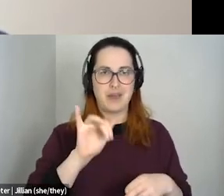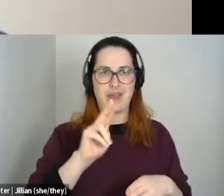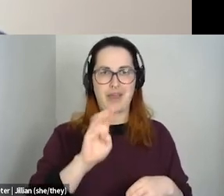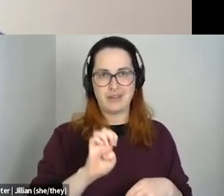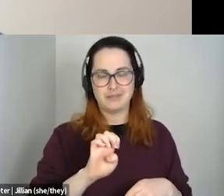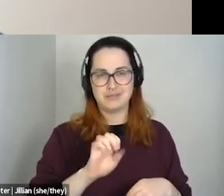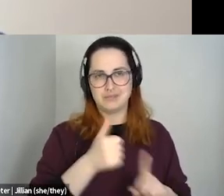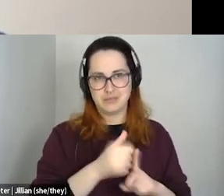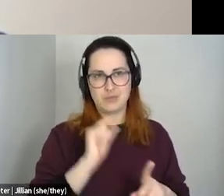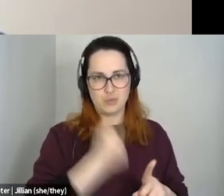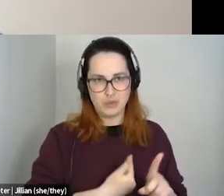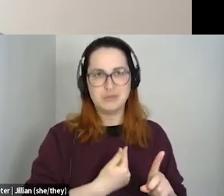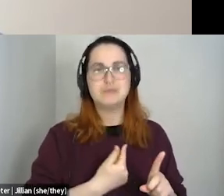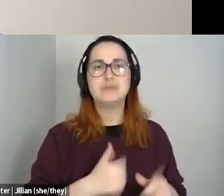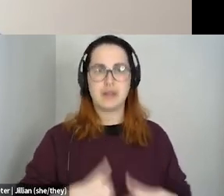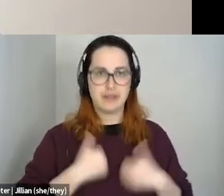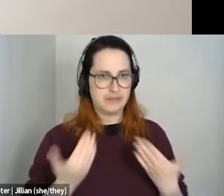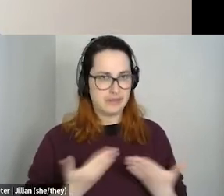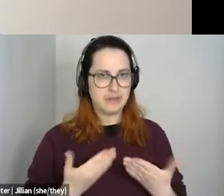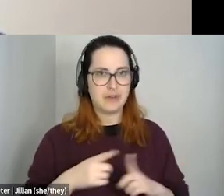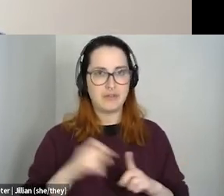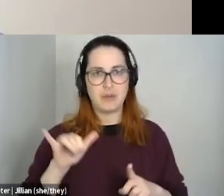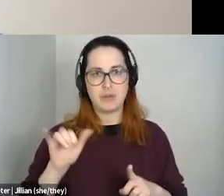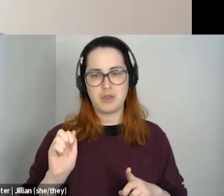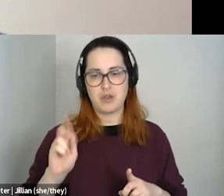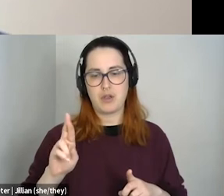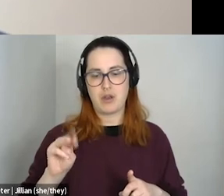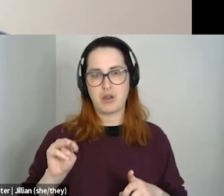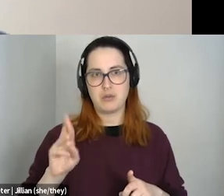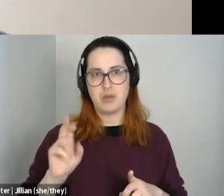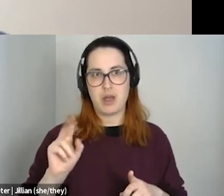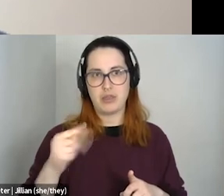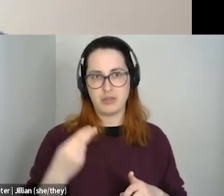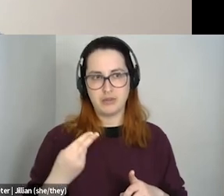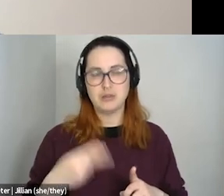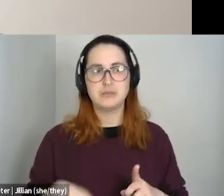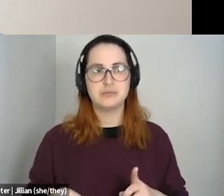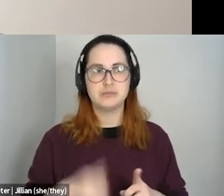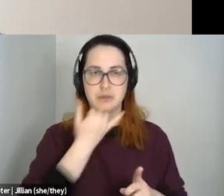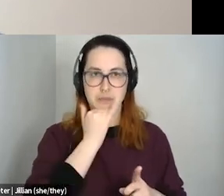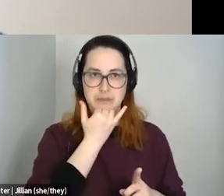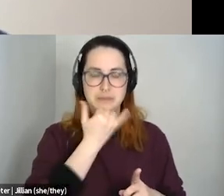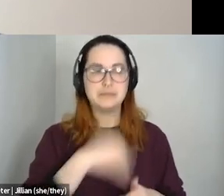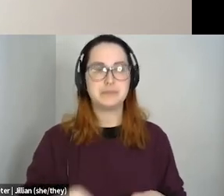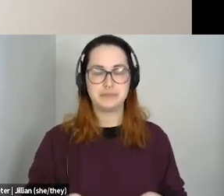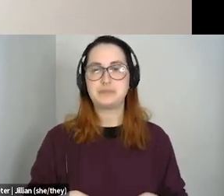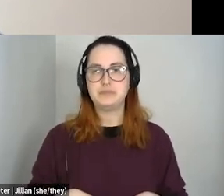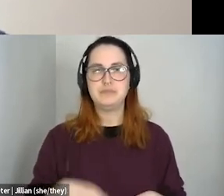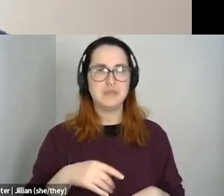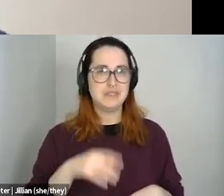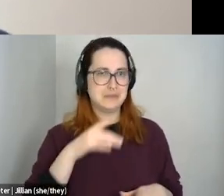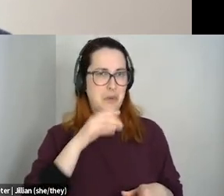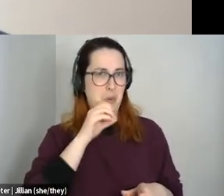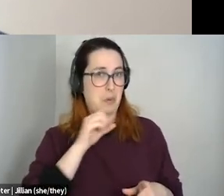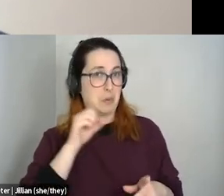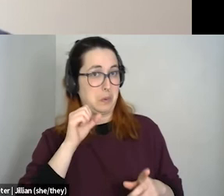friend of mine who lives here is from Yarmouth originally, um, an older person. Hopefully she's okay with